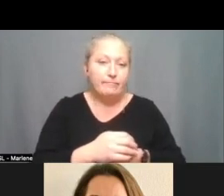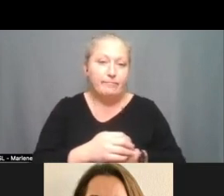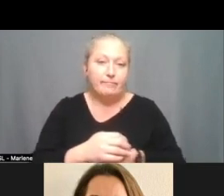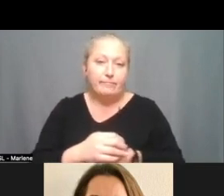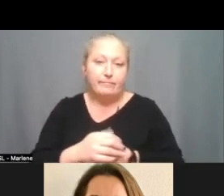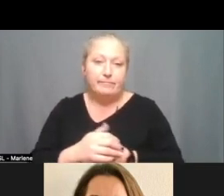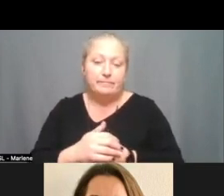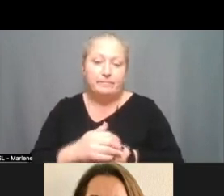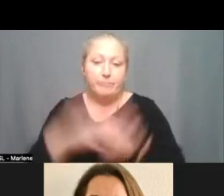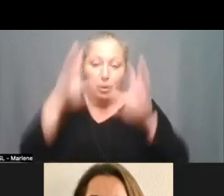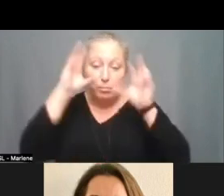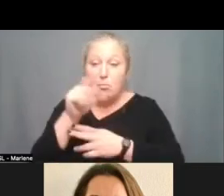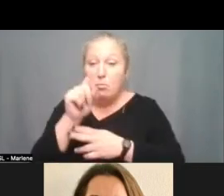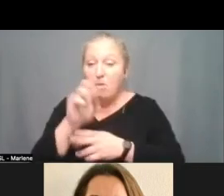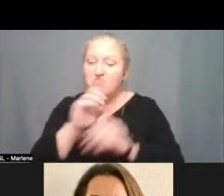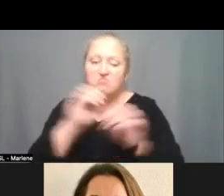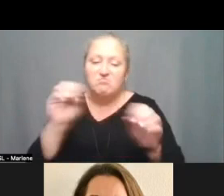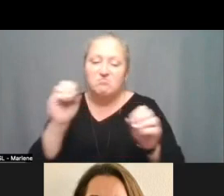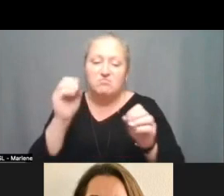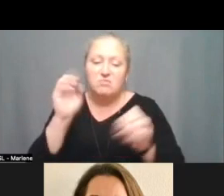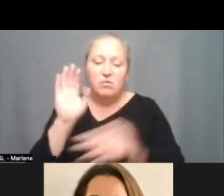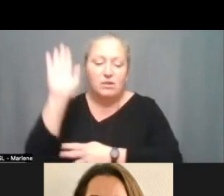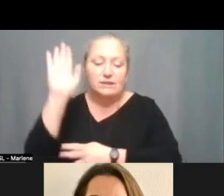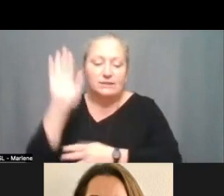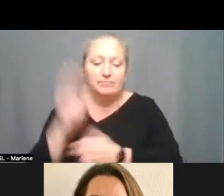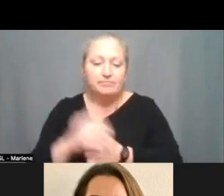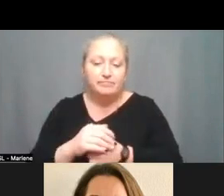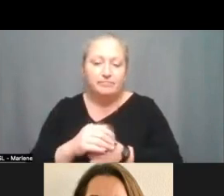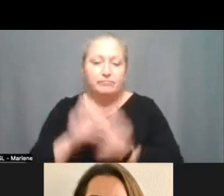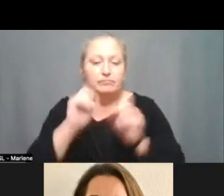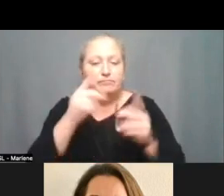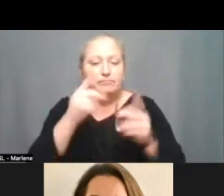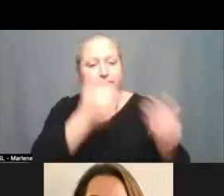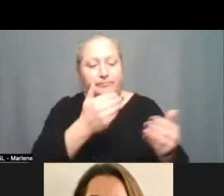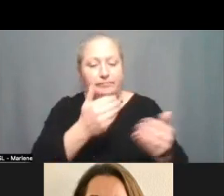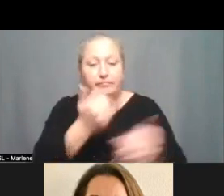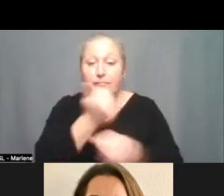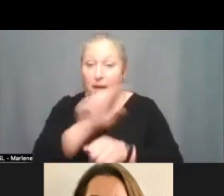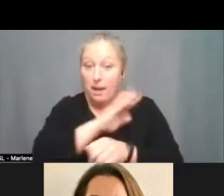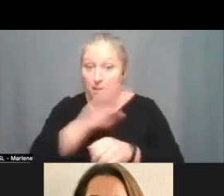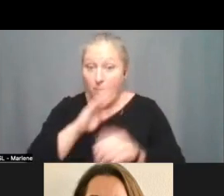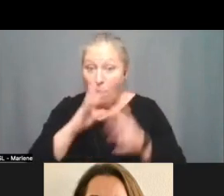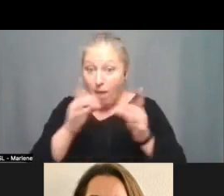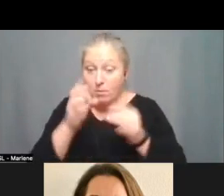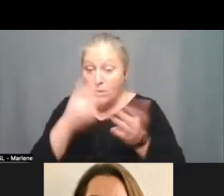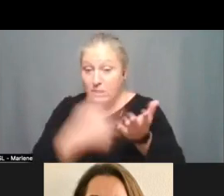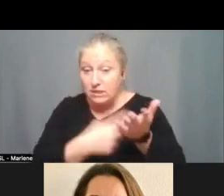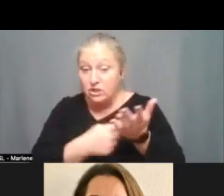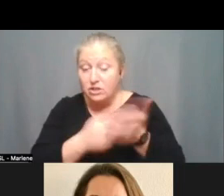president proctor we have no hands okay thank you um are there any board comments or discussion on this